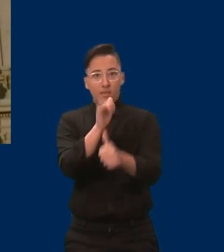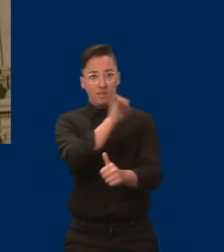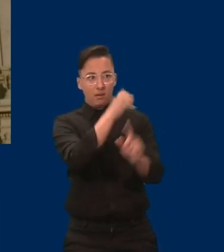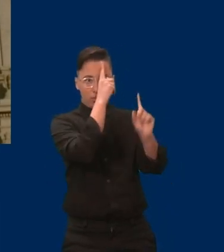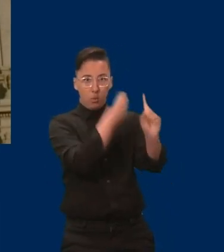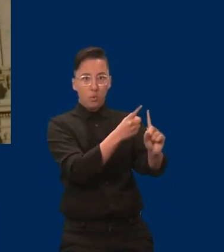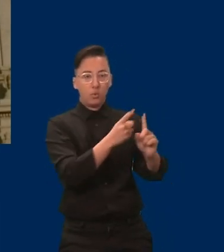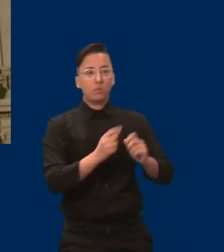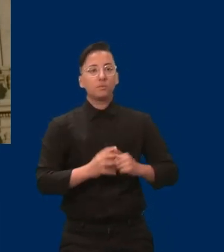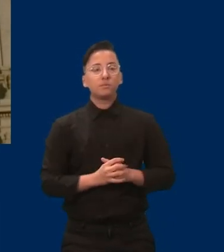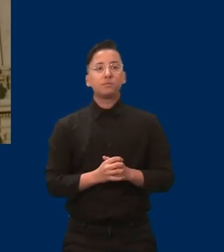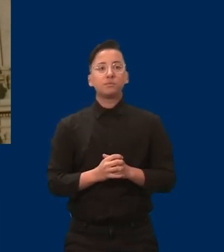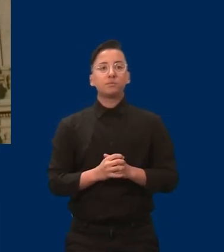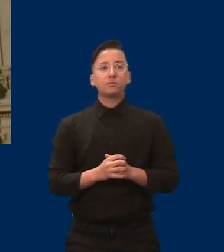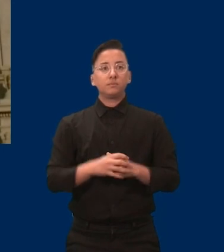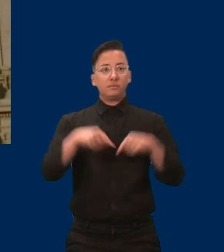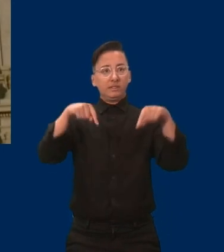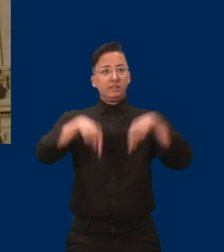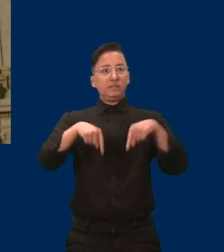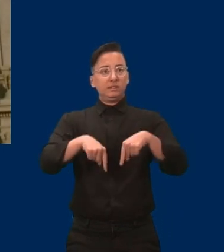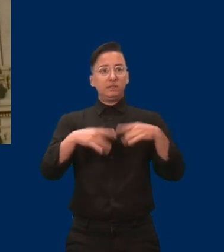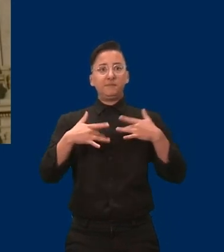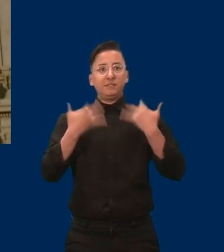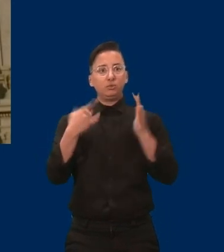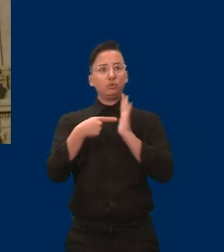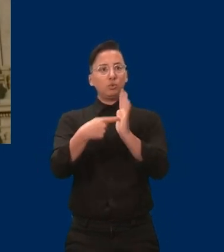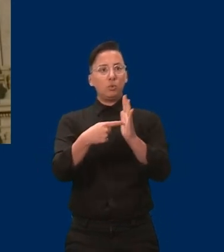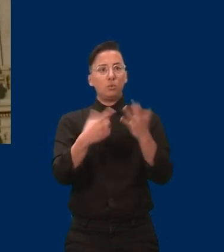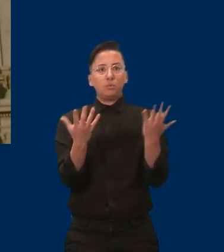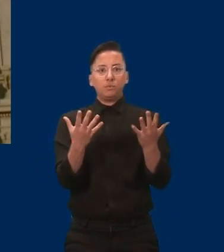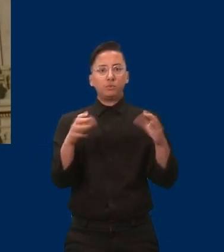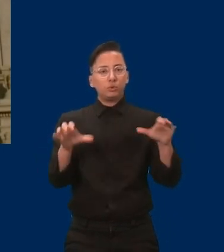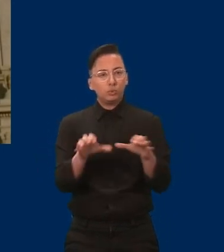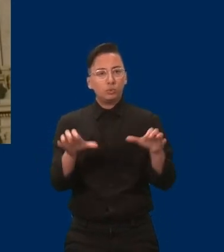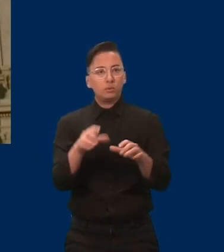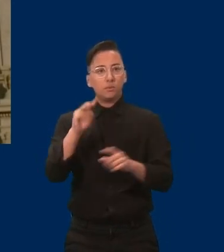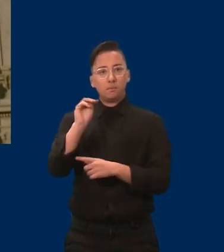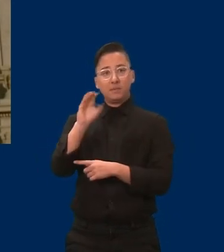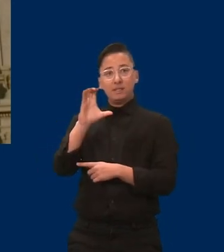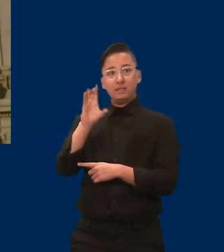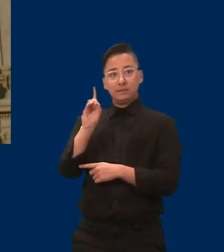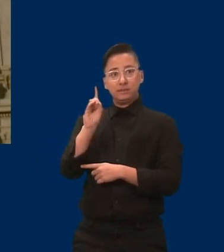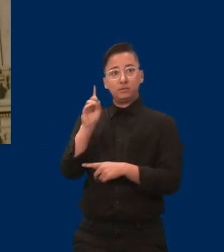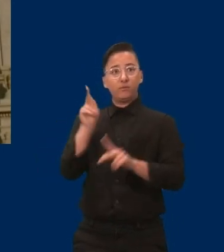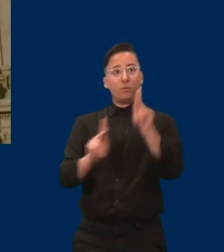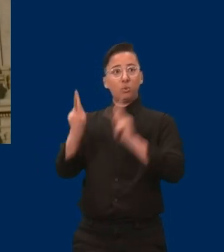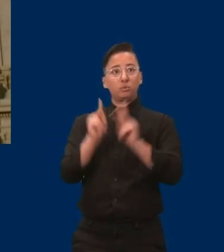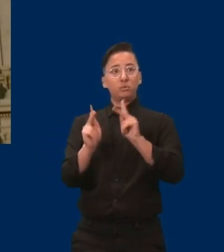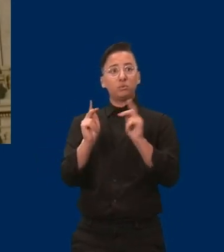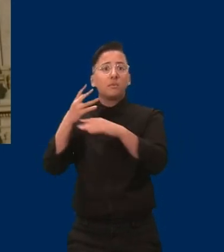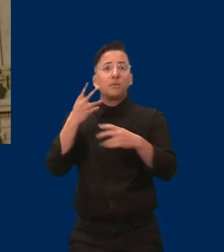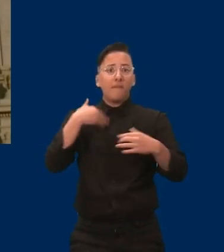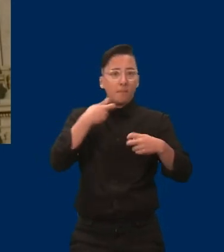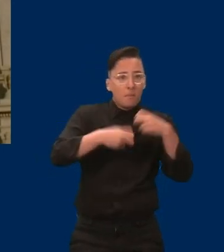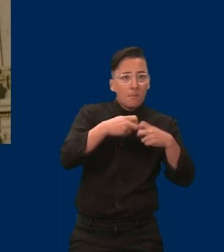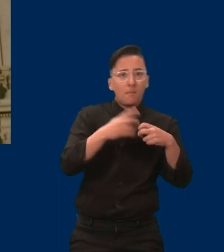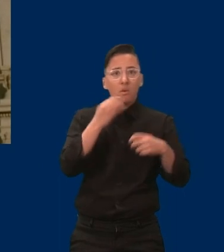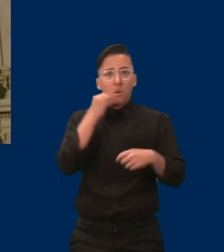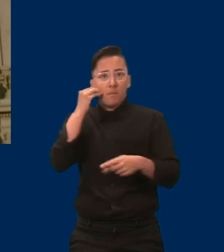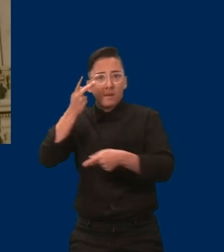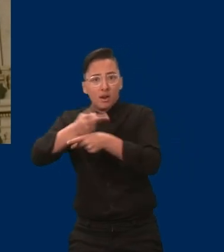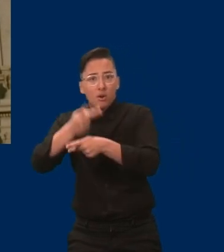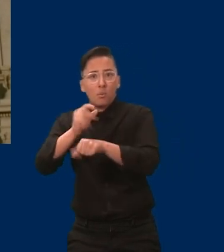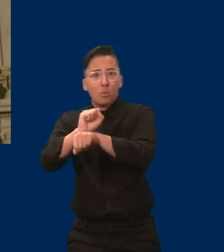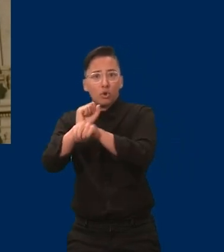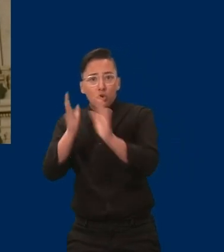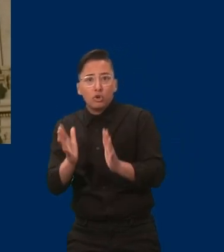what we can do, what the Minnesota Council on Disability can do, and what people with disabilities can do when we come together. Today, we